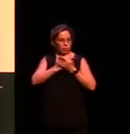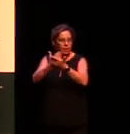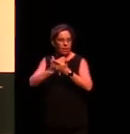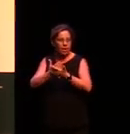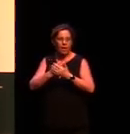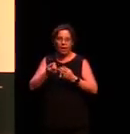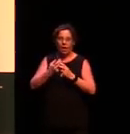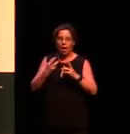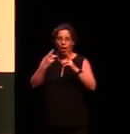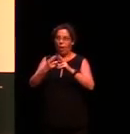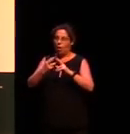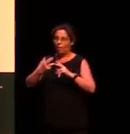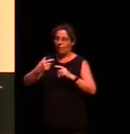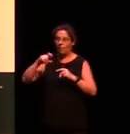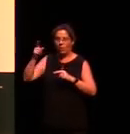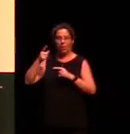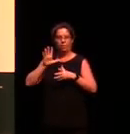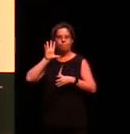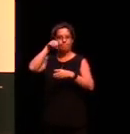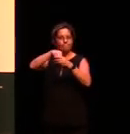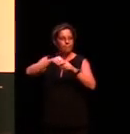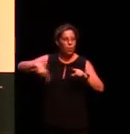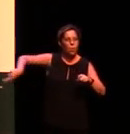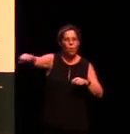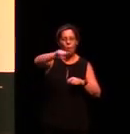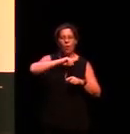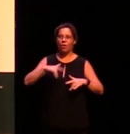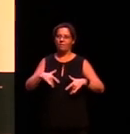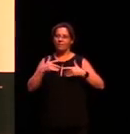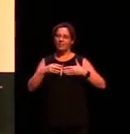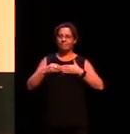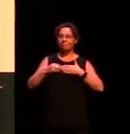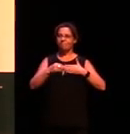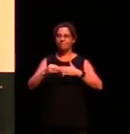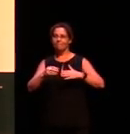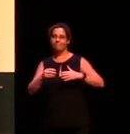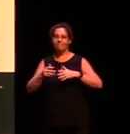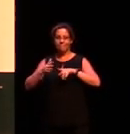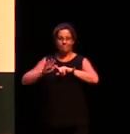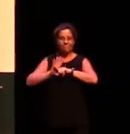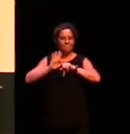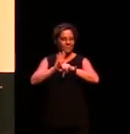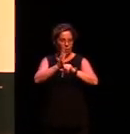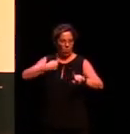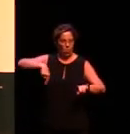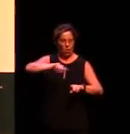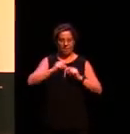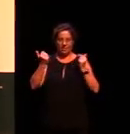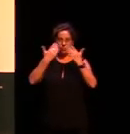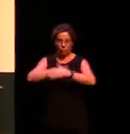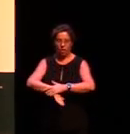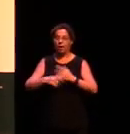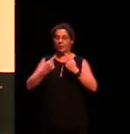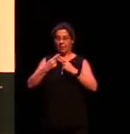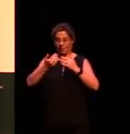will guide us through the night and through the years and millennia to come.